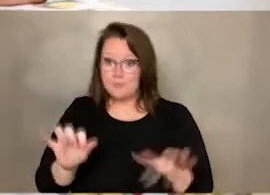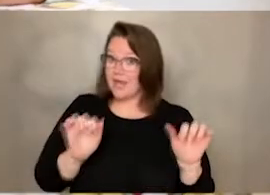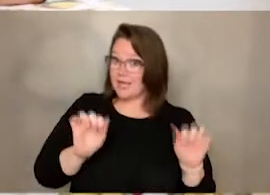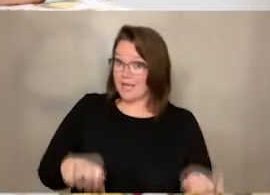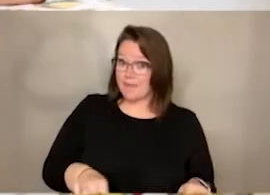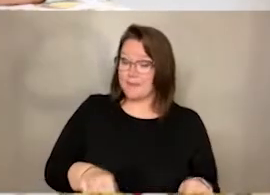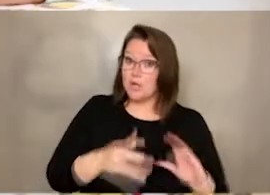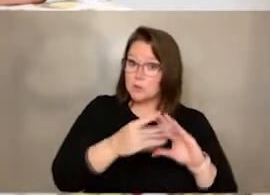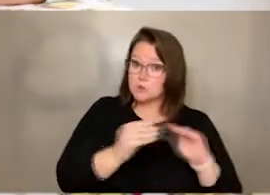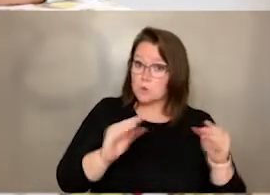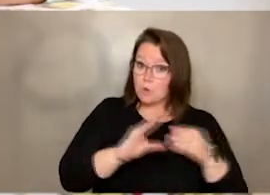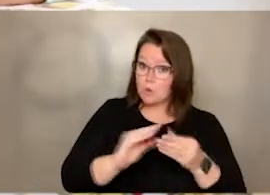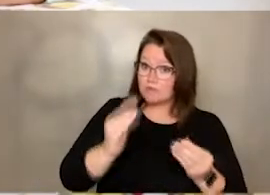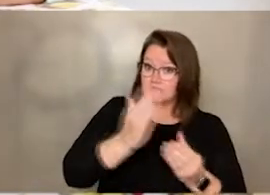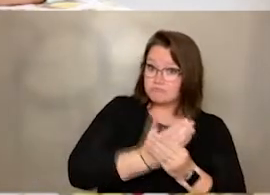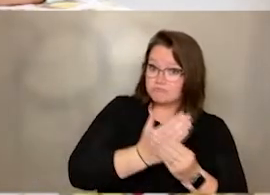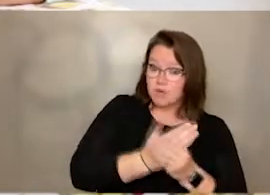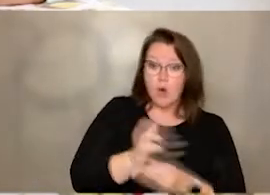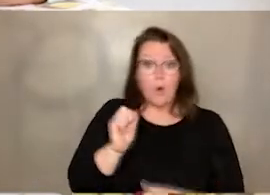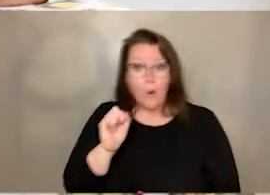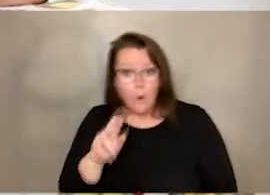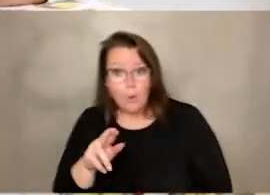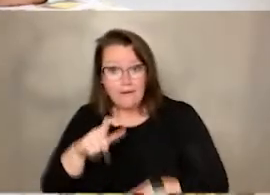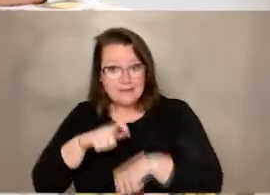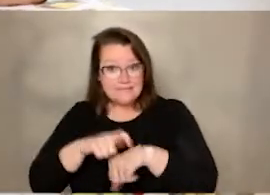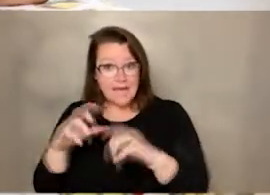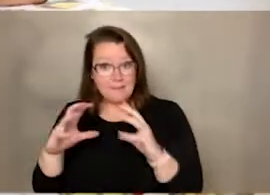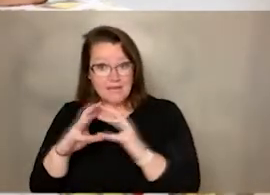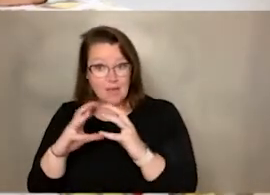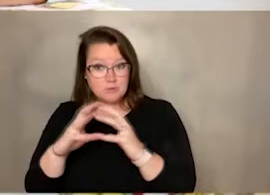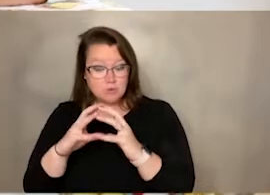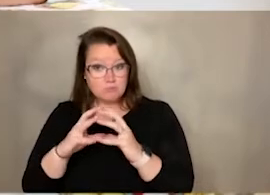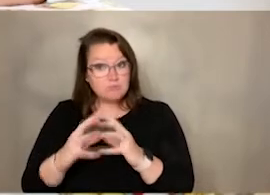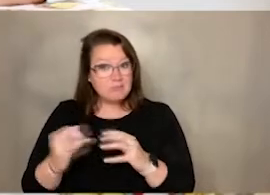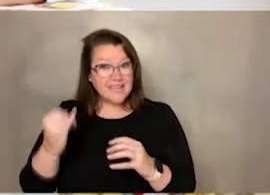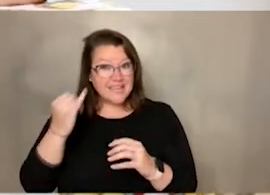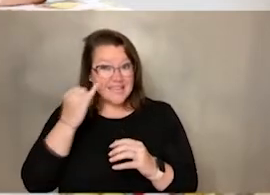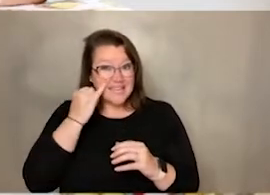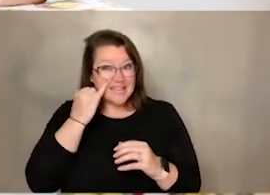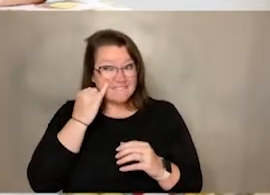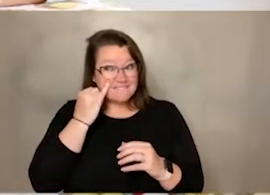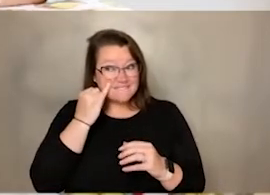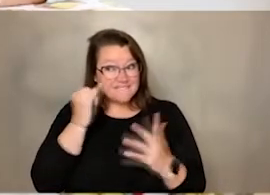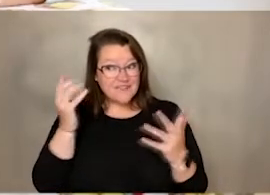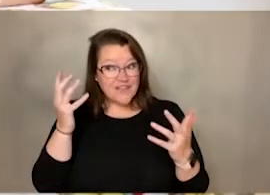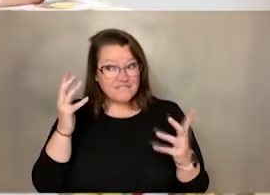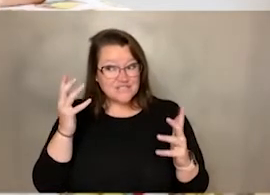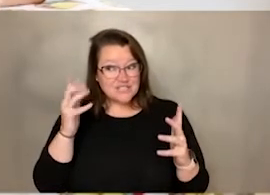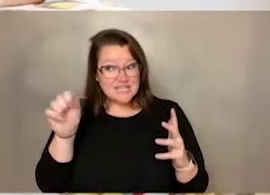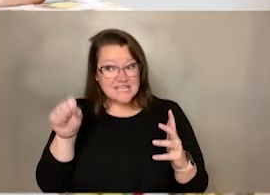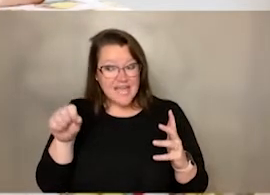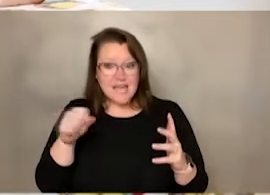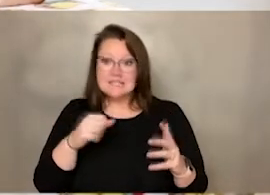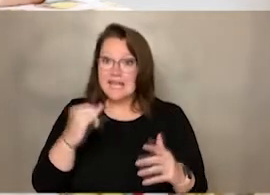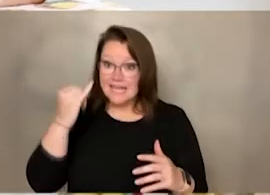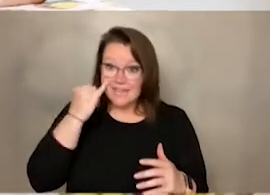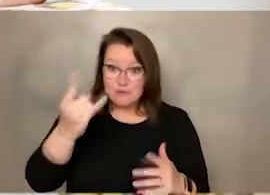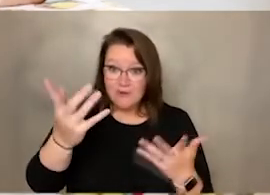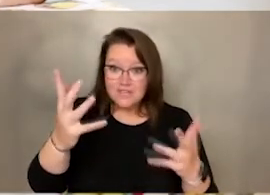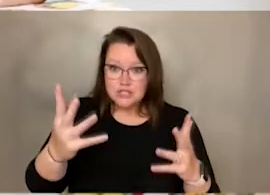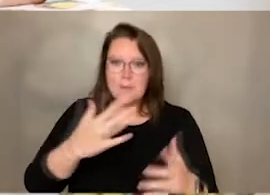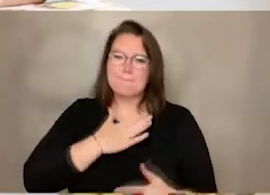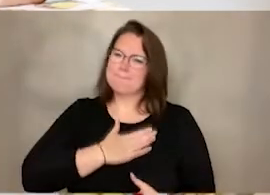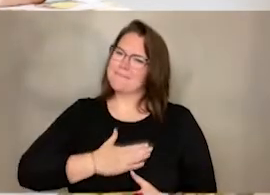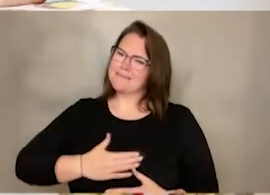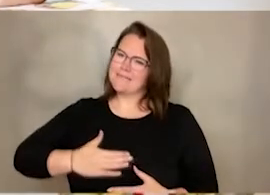taco or a time capsule. If they did, which we hope they did, please share with us. We would love to see